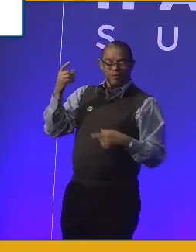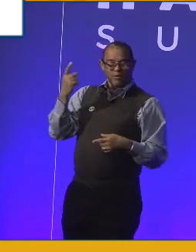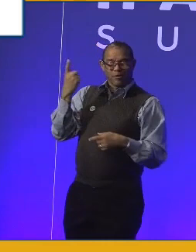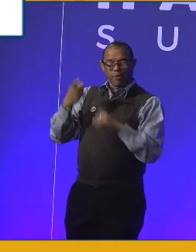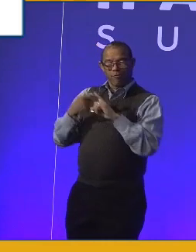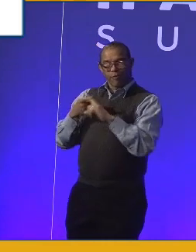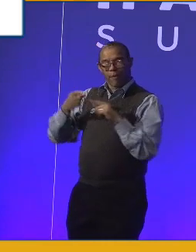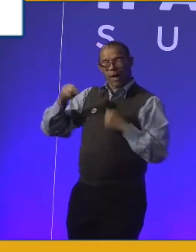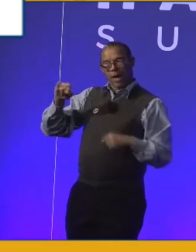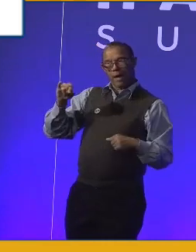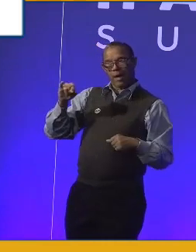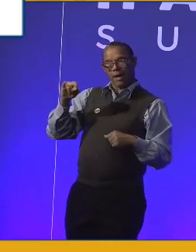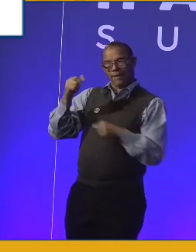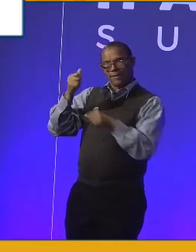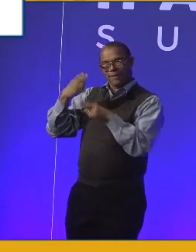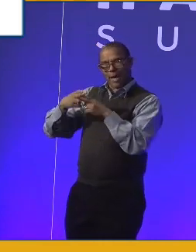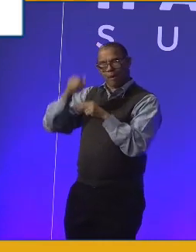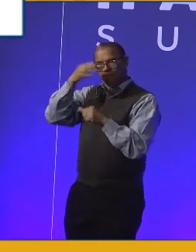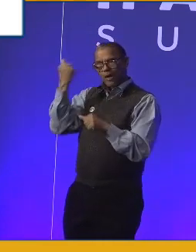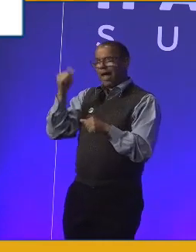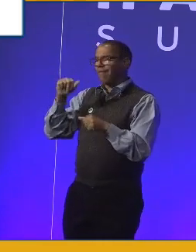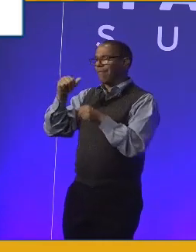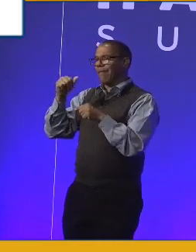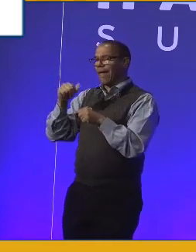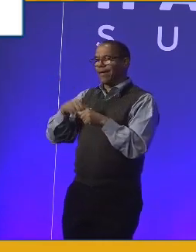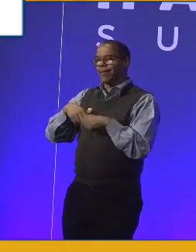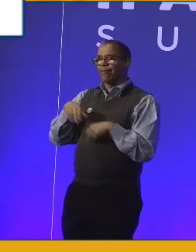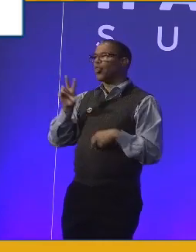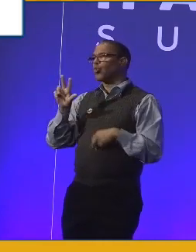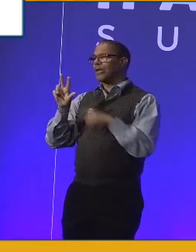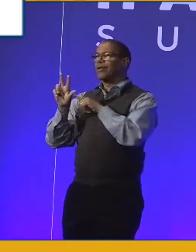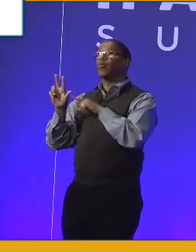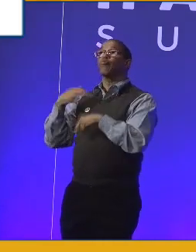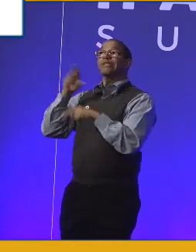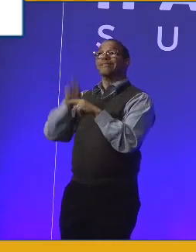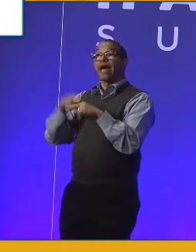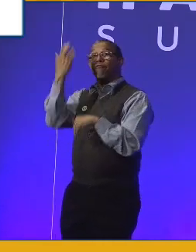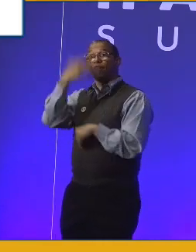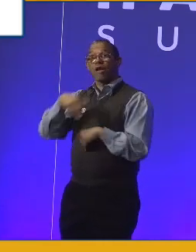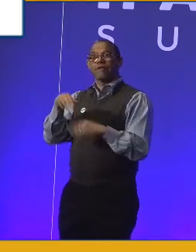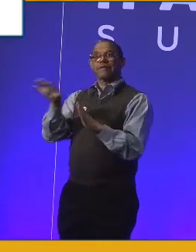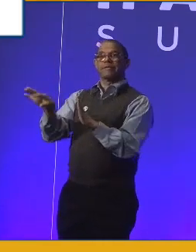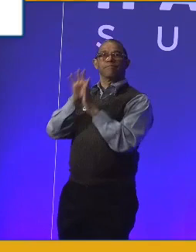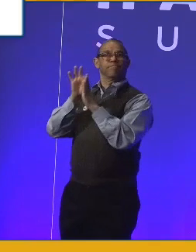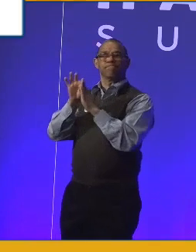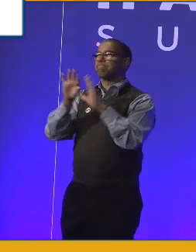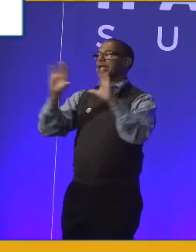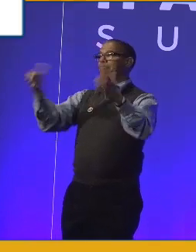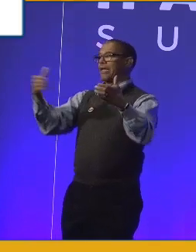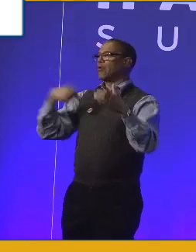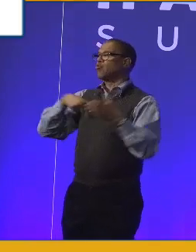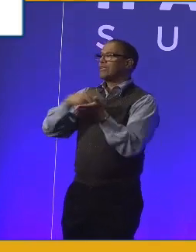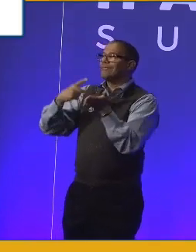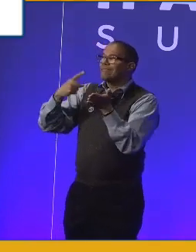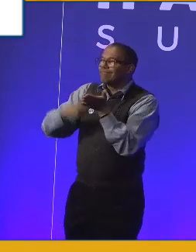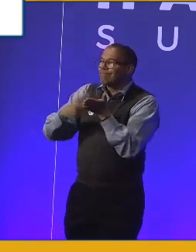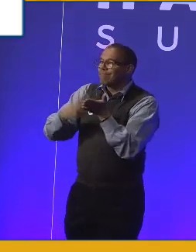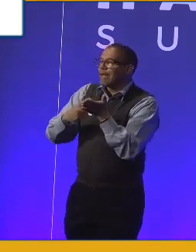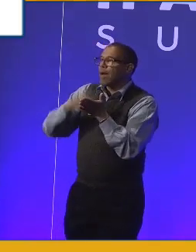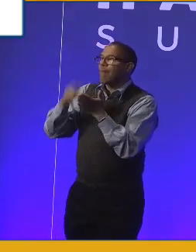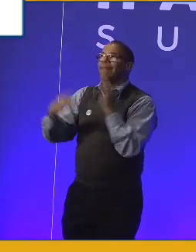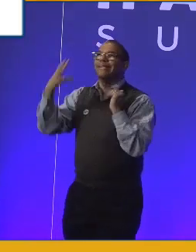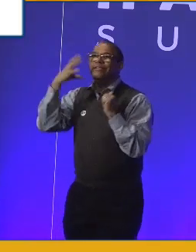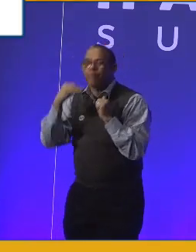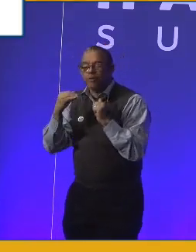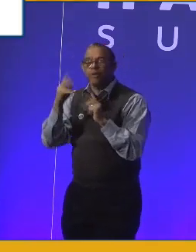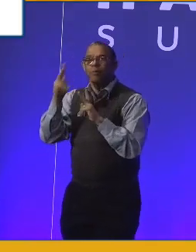RNIB whose name I've forgotten, I'm sorry. But essentially, we sat in front of the DWP select committee and we talked about the experiences